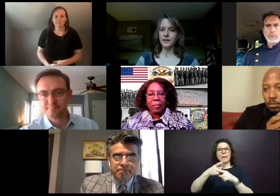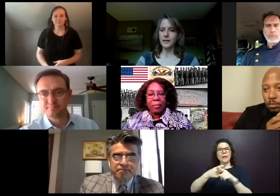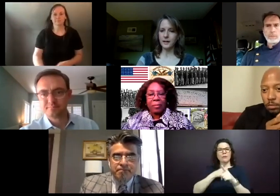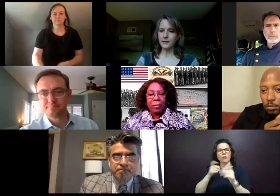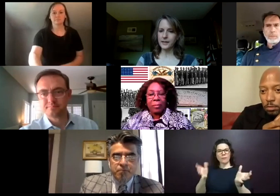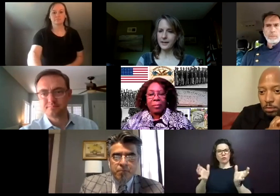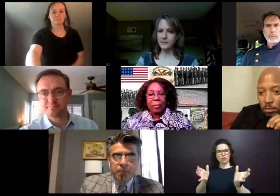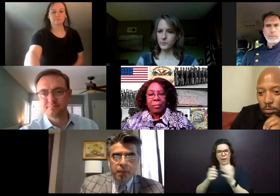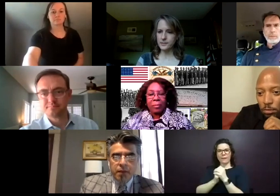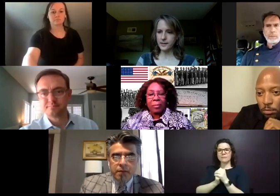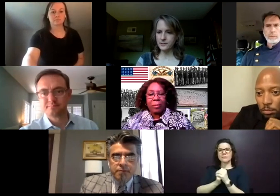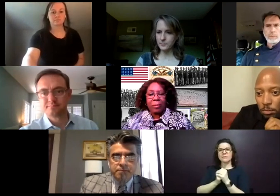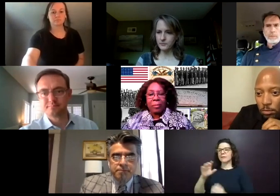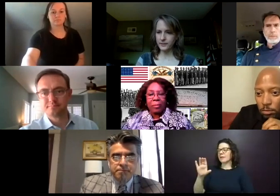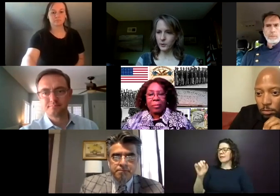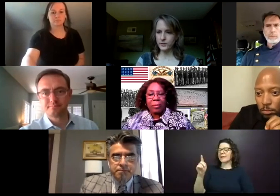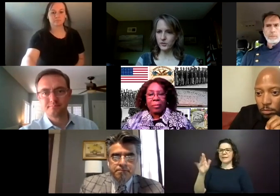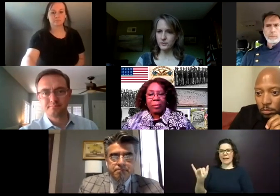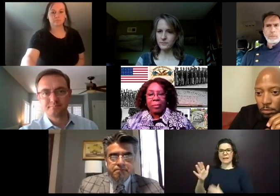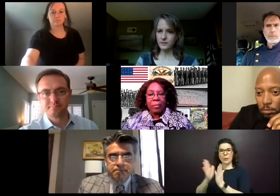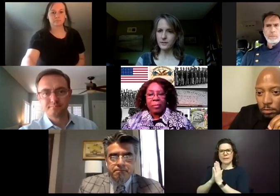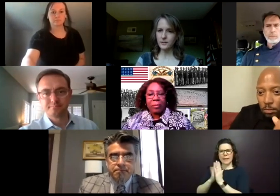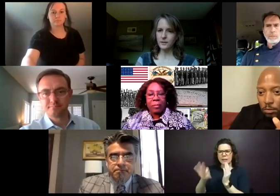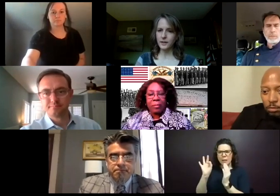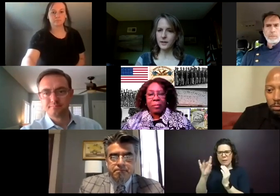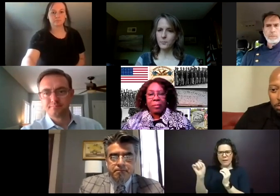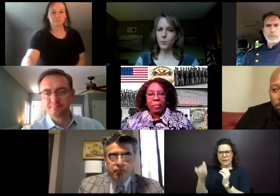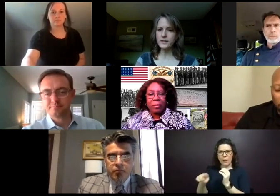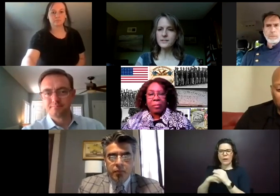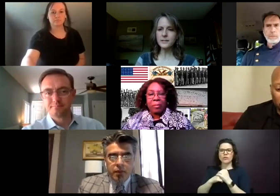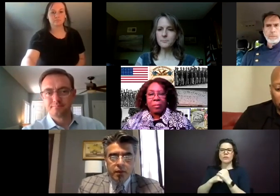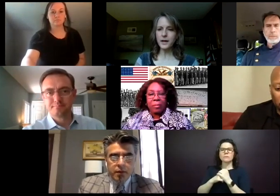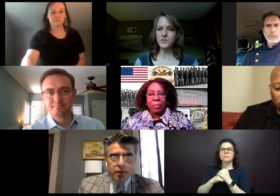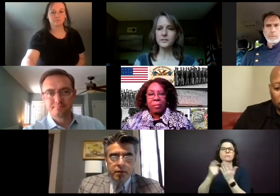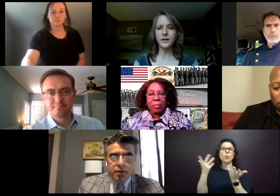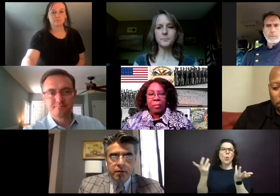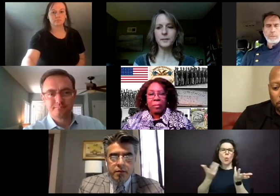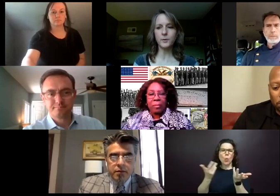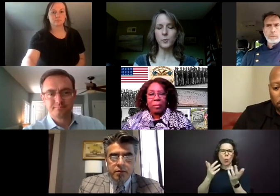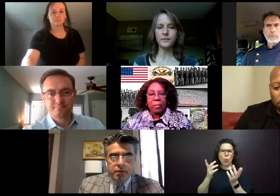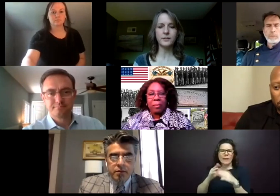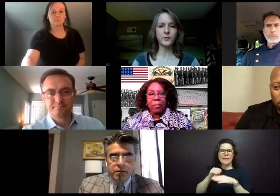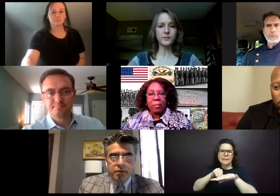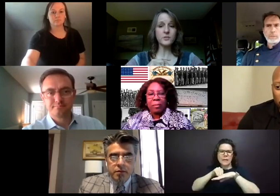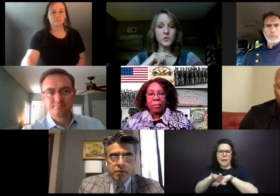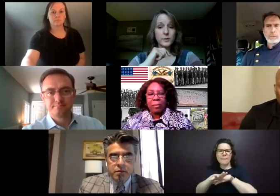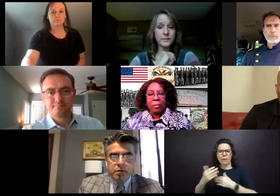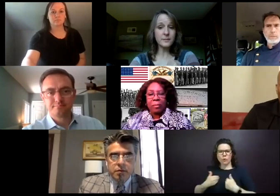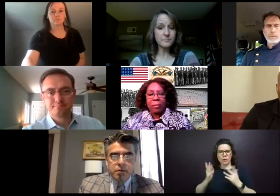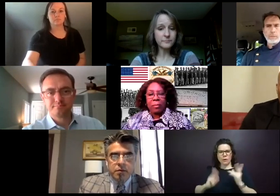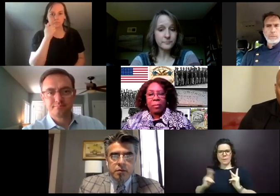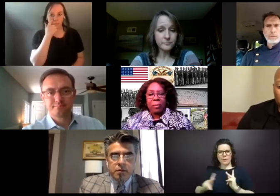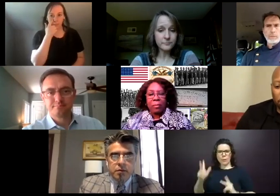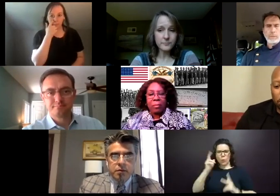here. Kathy was asking, let find the question. Um, what is the impact on young people when they hear these